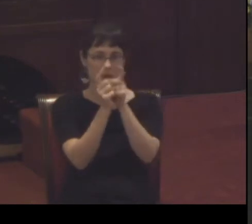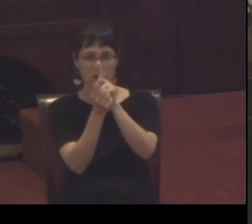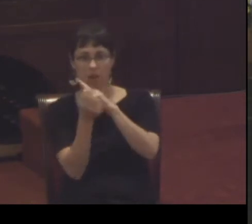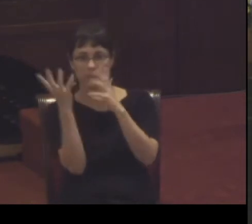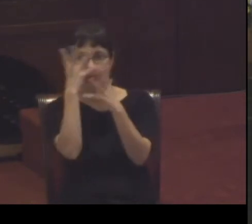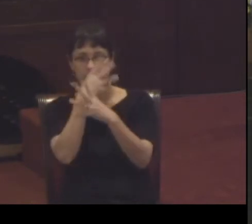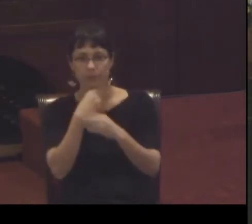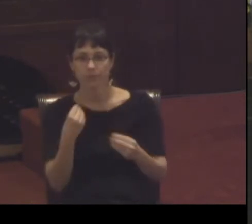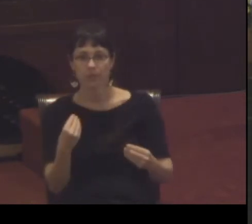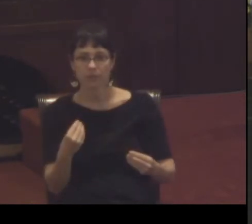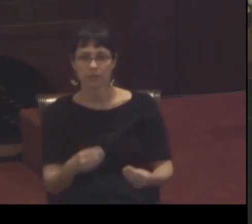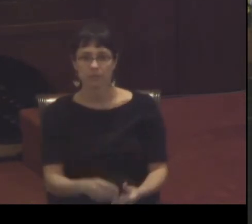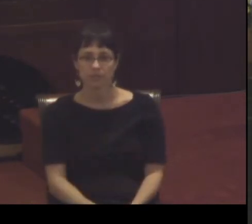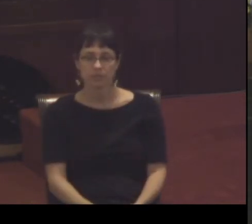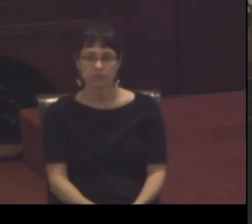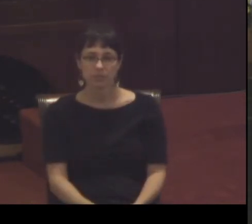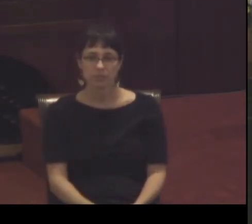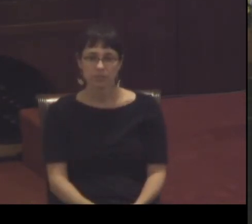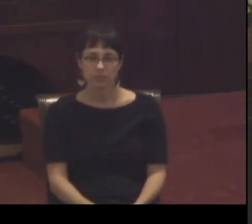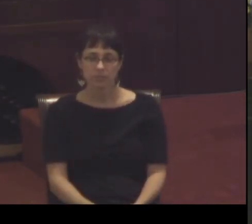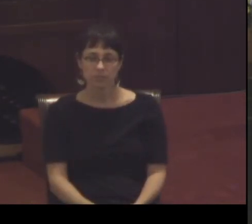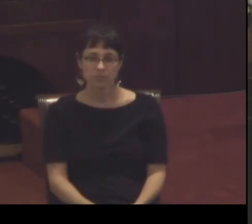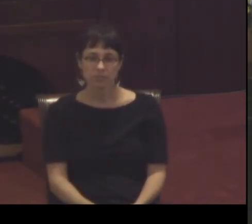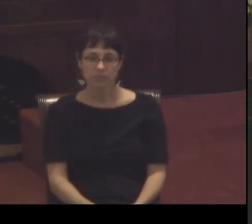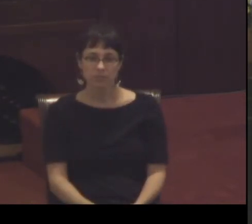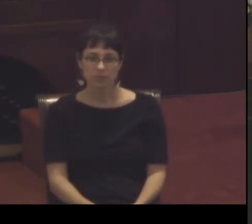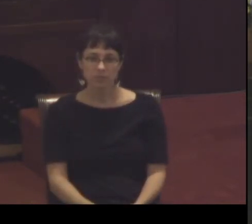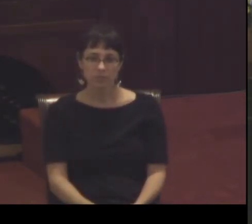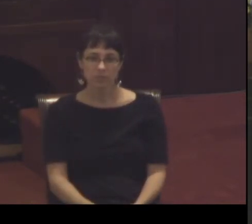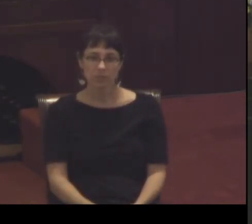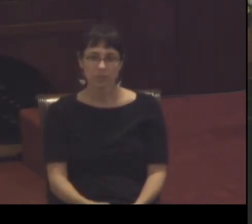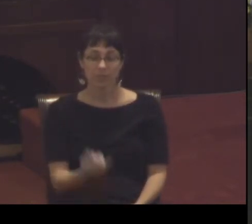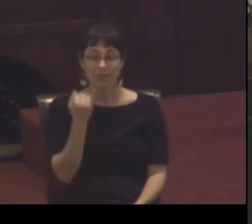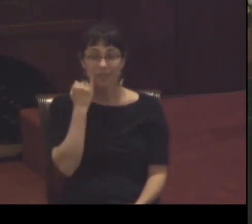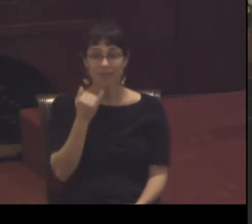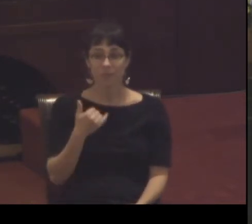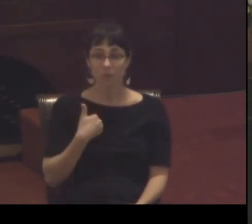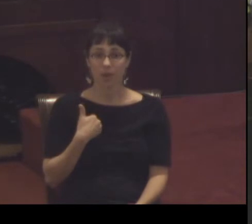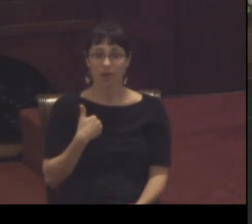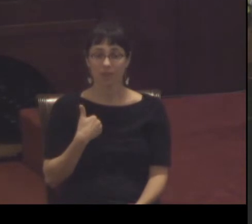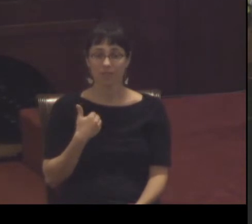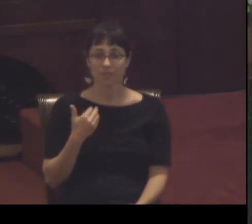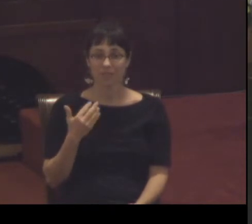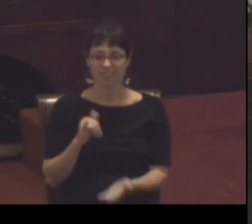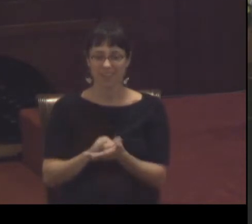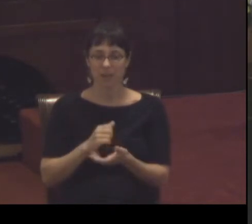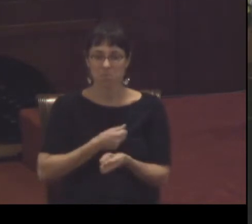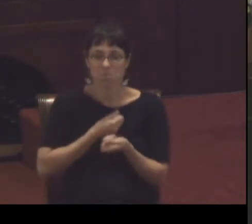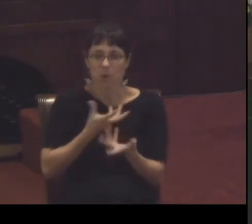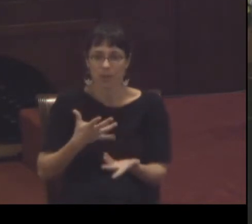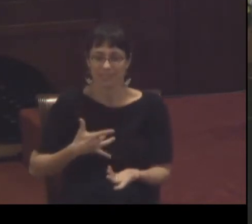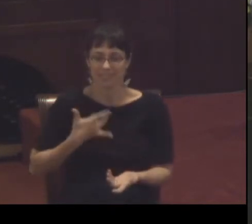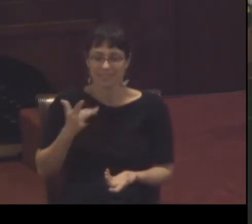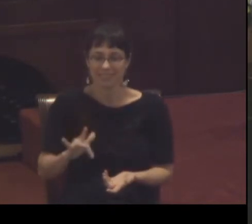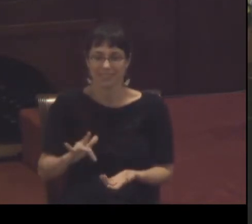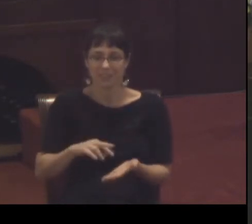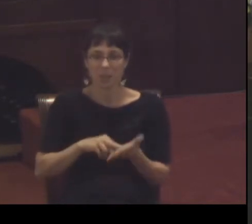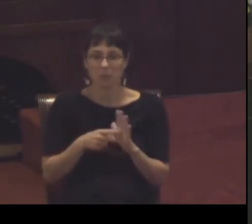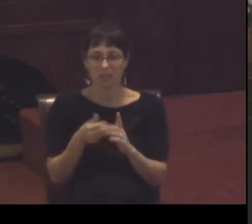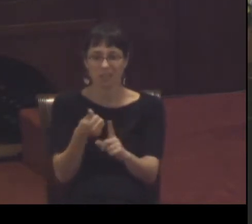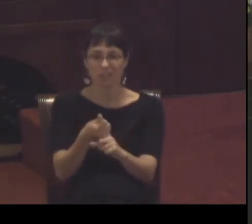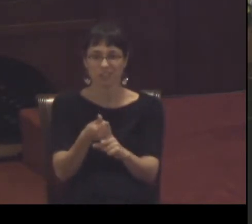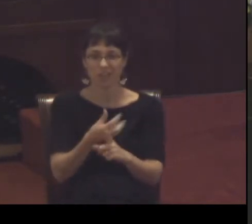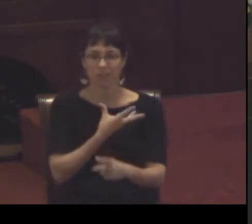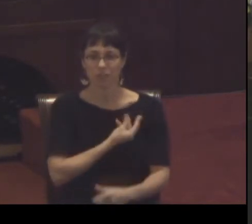of course having the sensitivity of a poet doesn't mean that you're a softy and John's gospel reveals the fiery